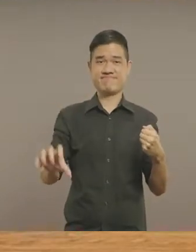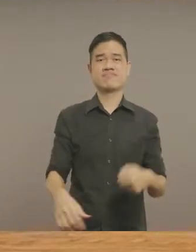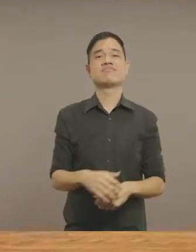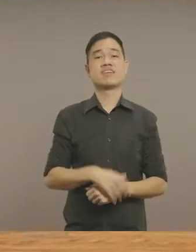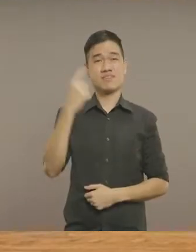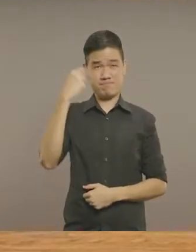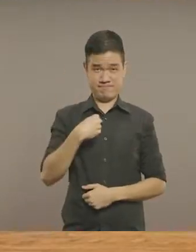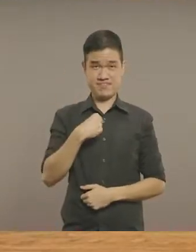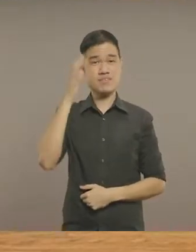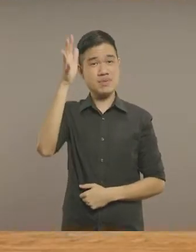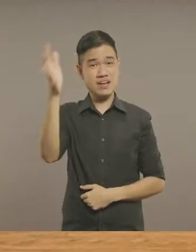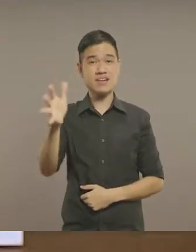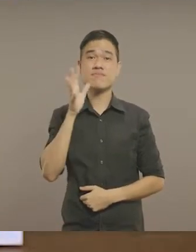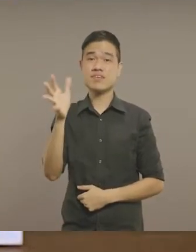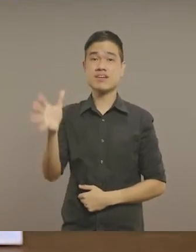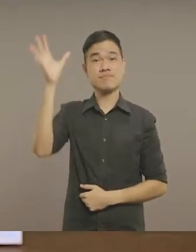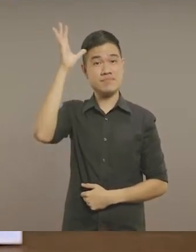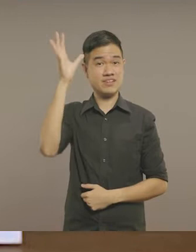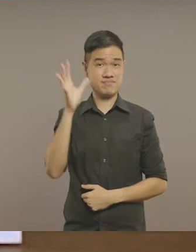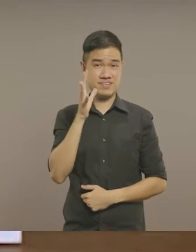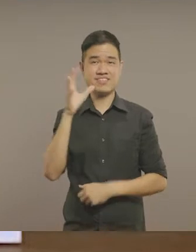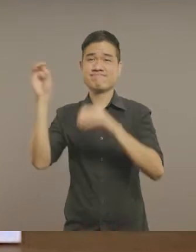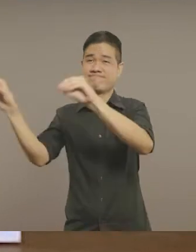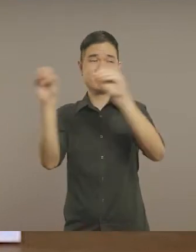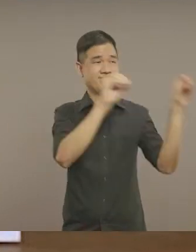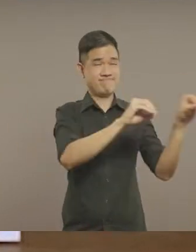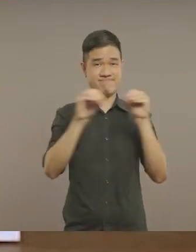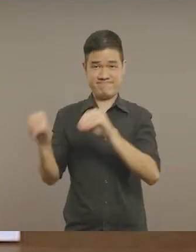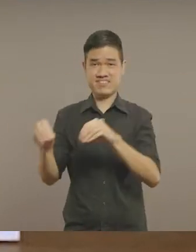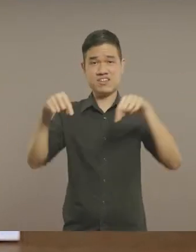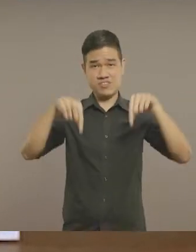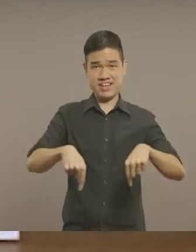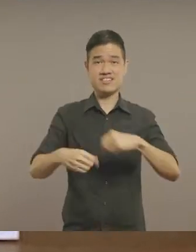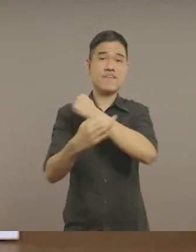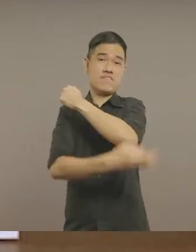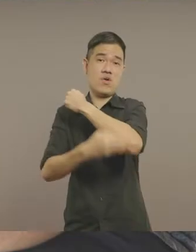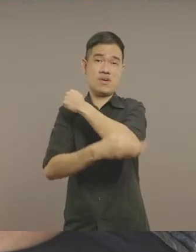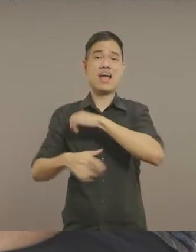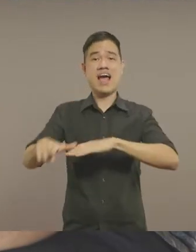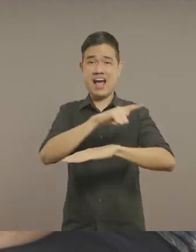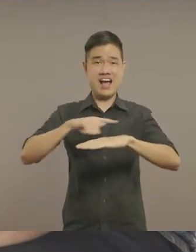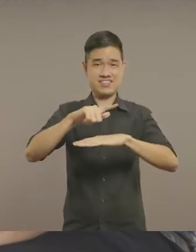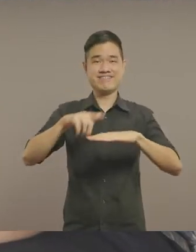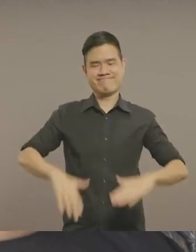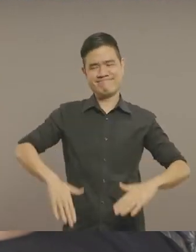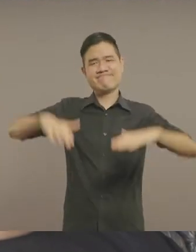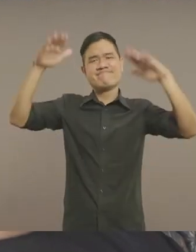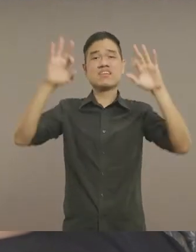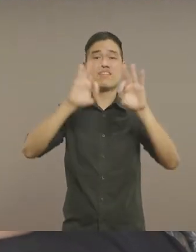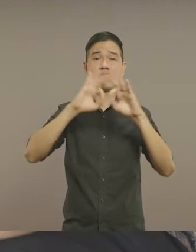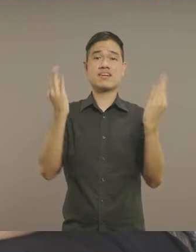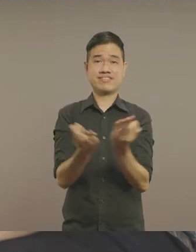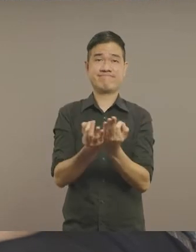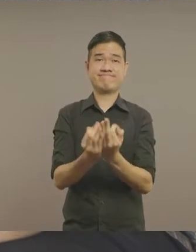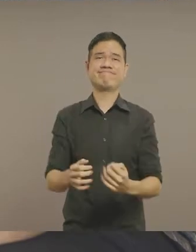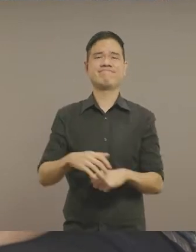come from a lineage of migration with both grandparents and parents moving abroad to settle their families in a foreign land. So even though migration might move